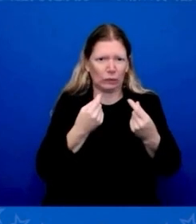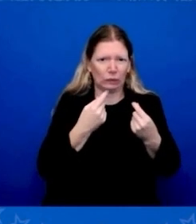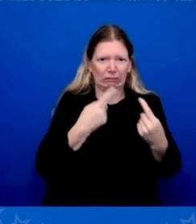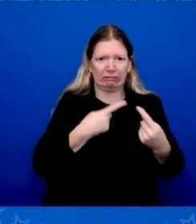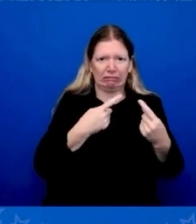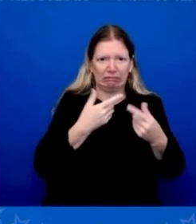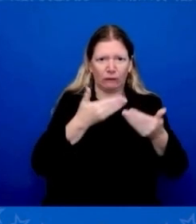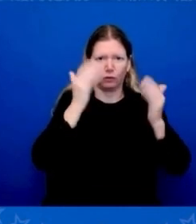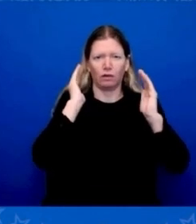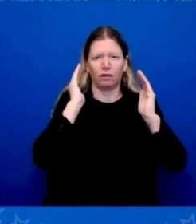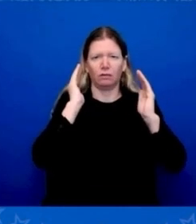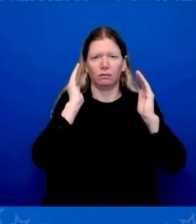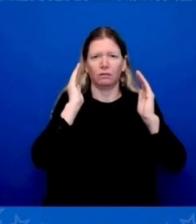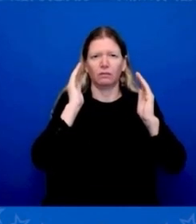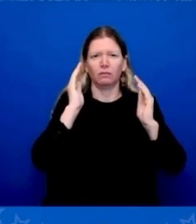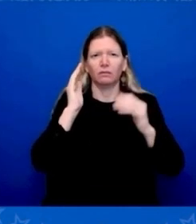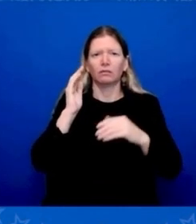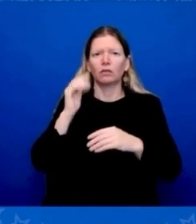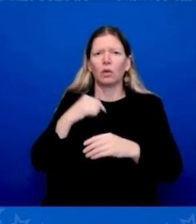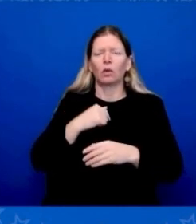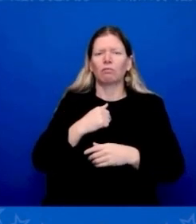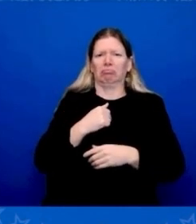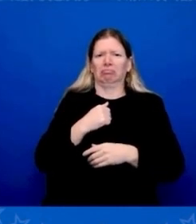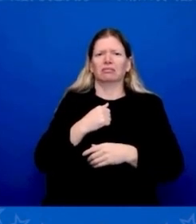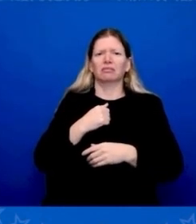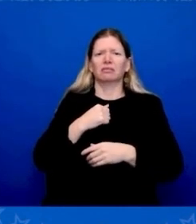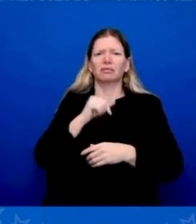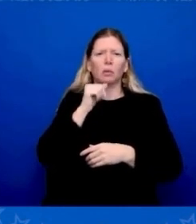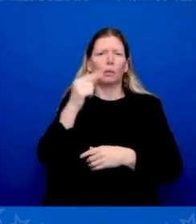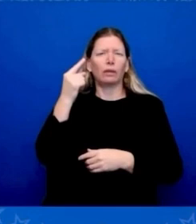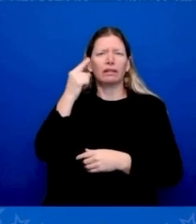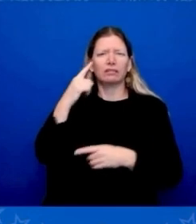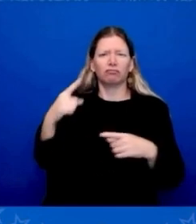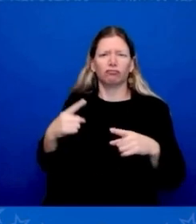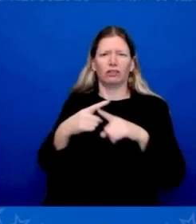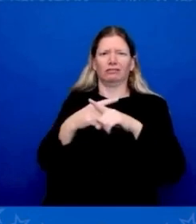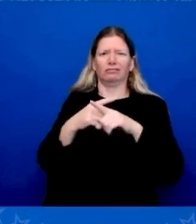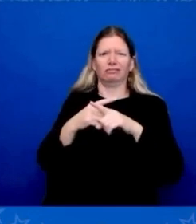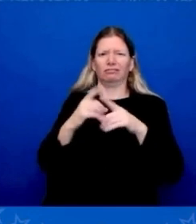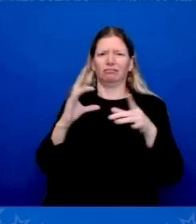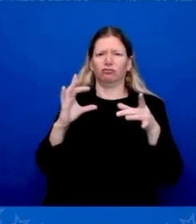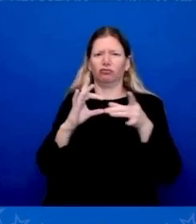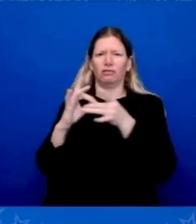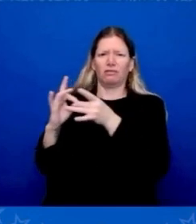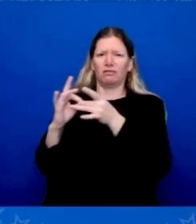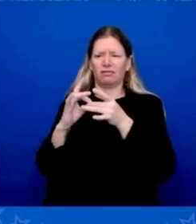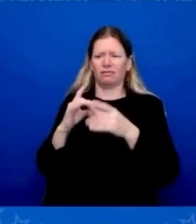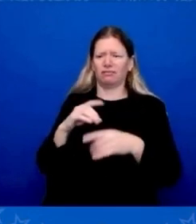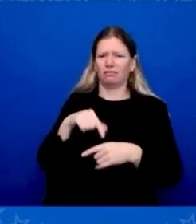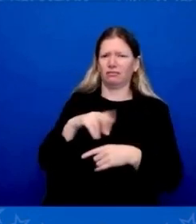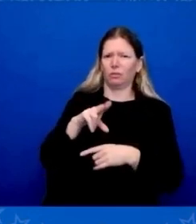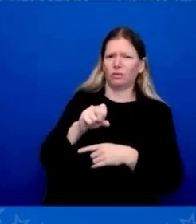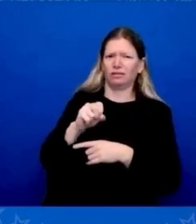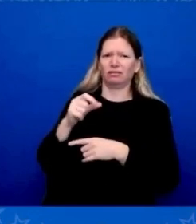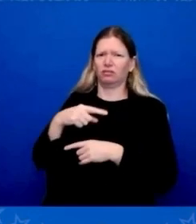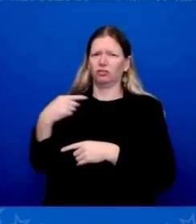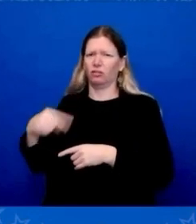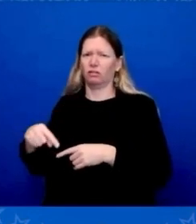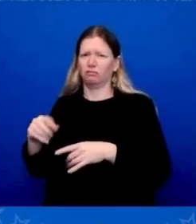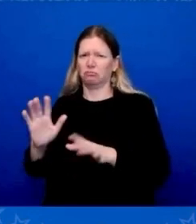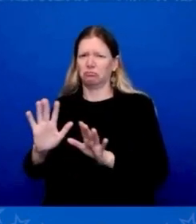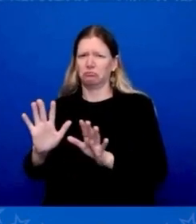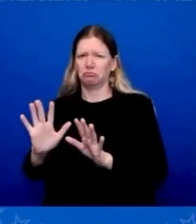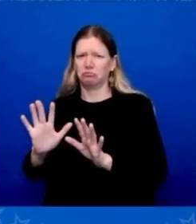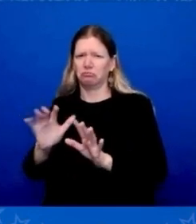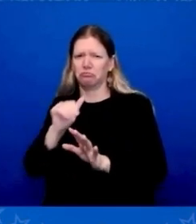fact, I think it's less likely to cause that kind of conflict. I don't — anyway,